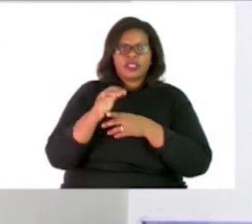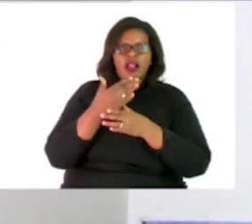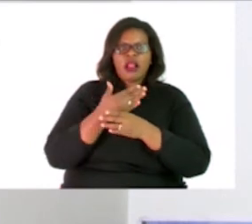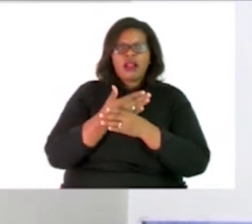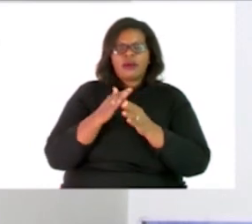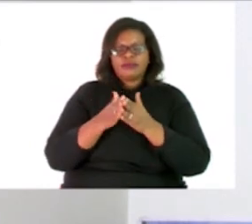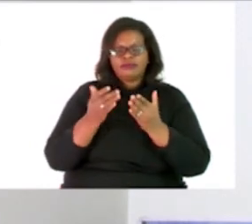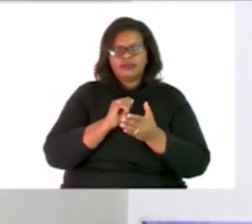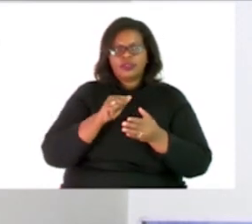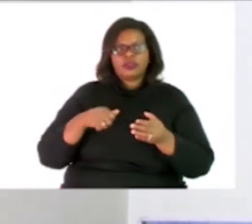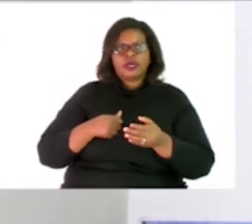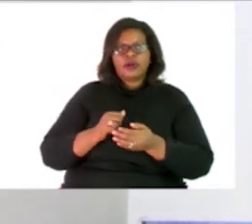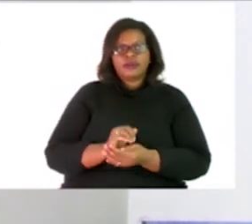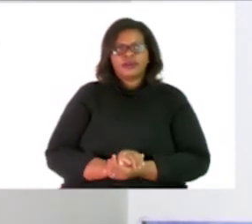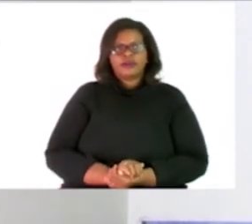now